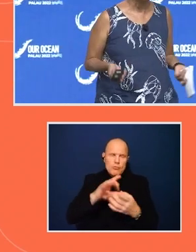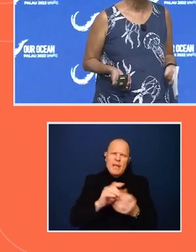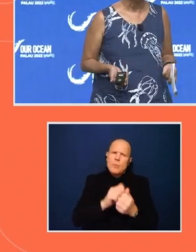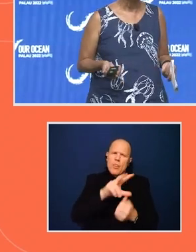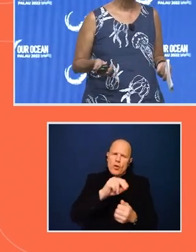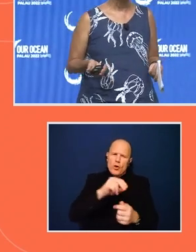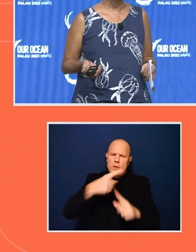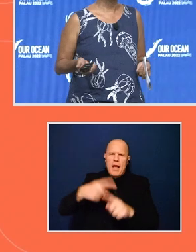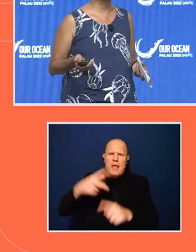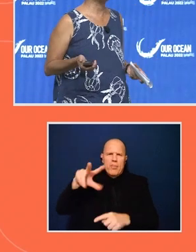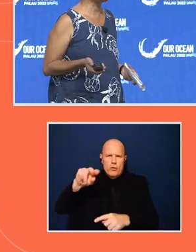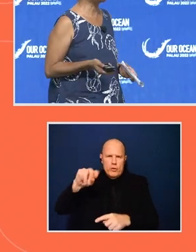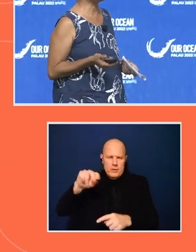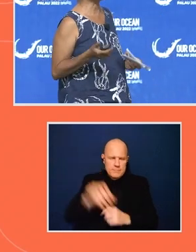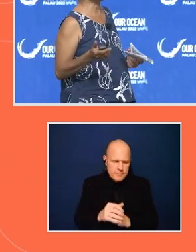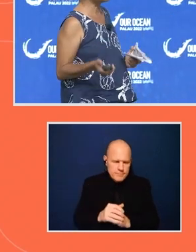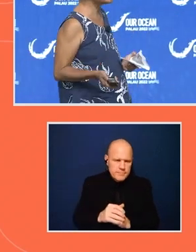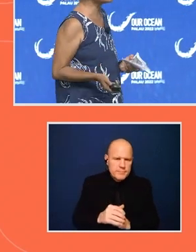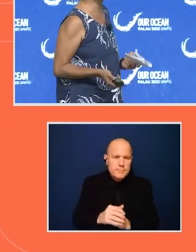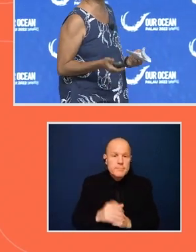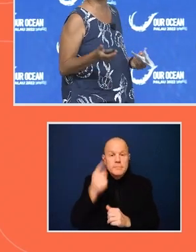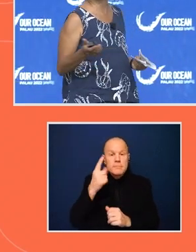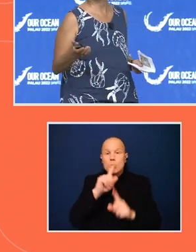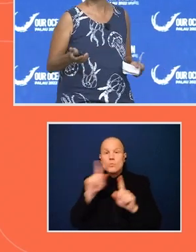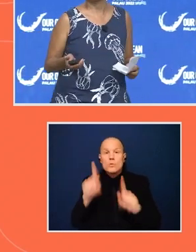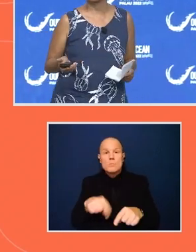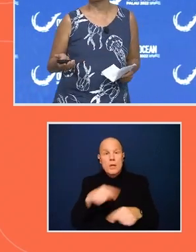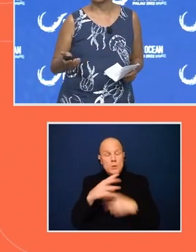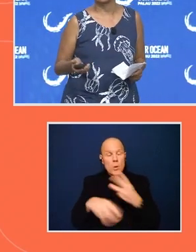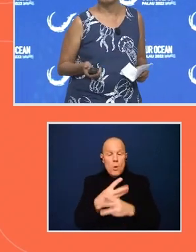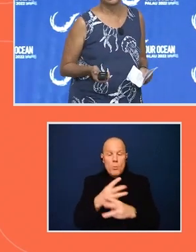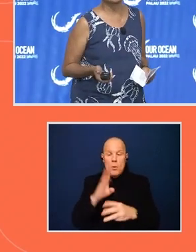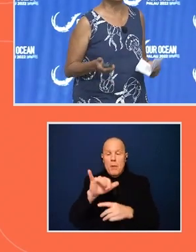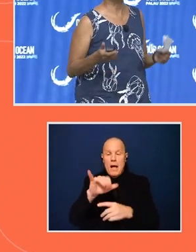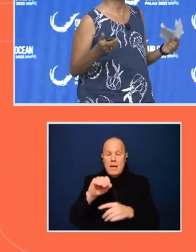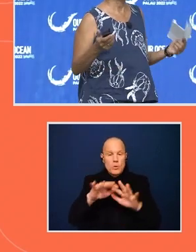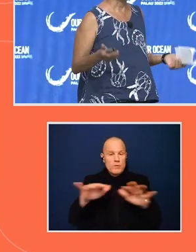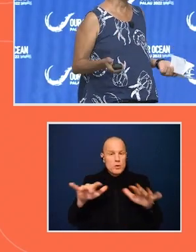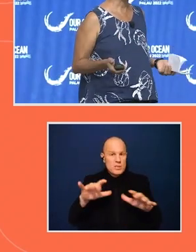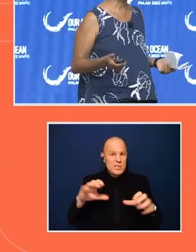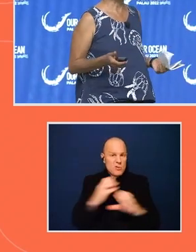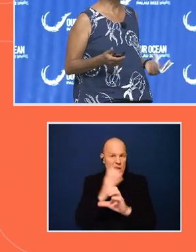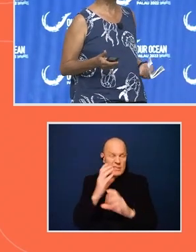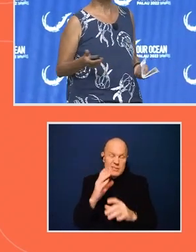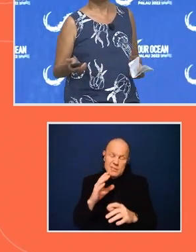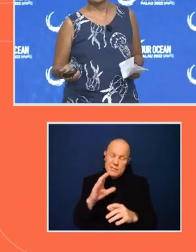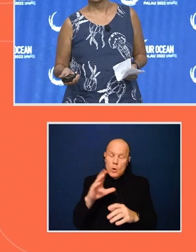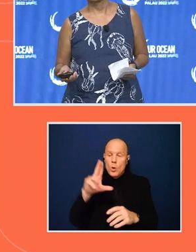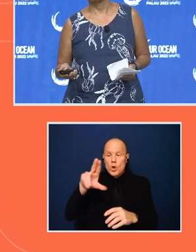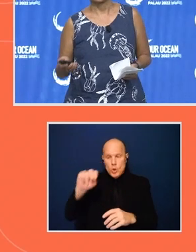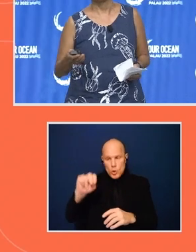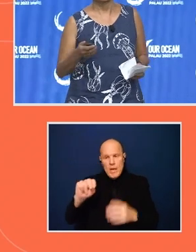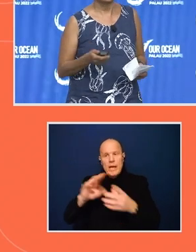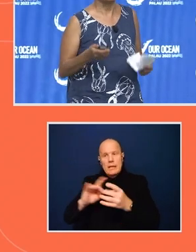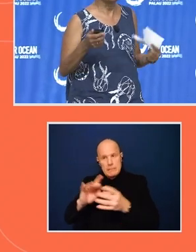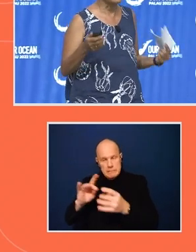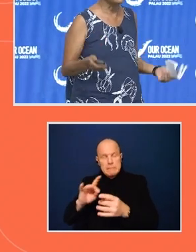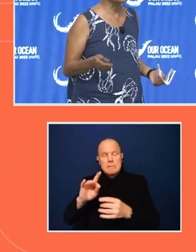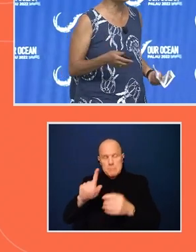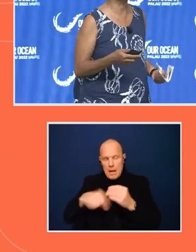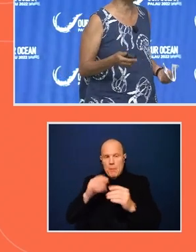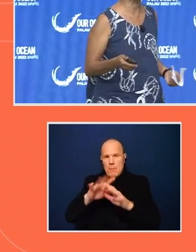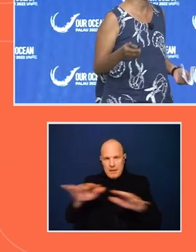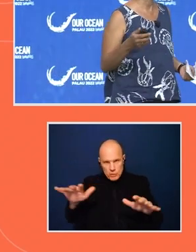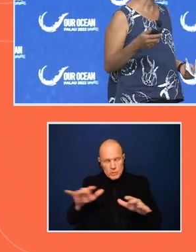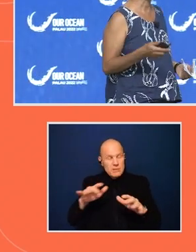in response to the global biodiversity crisis, the UN Convention on Biodiversity has really called for the protection of land and sea,